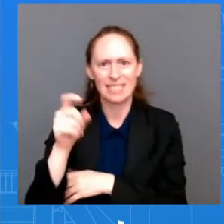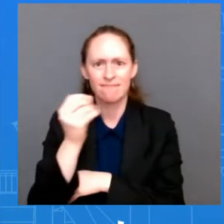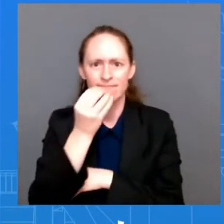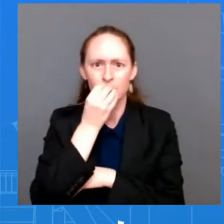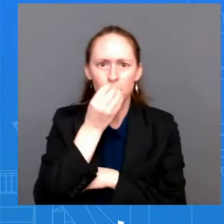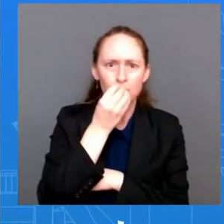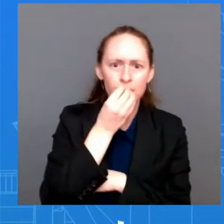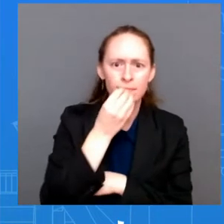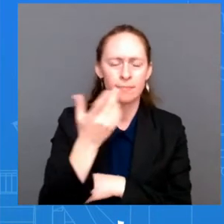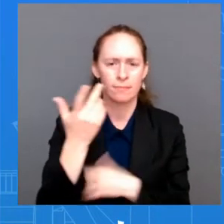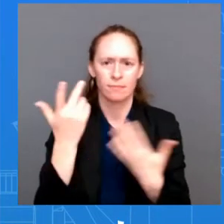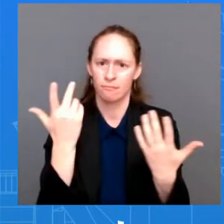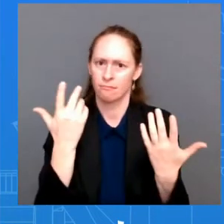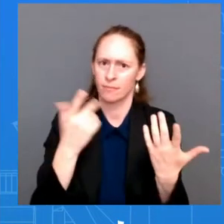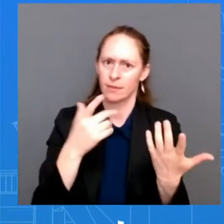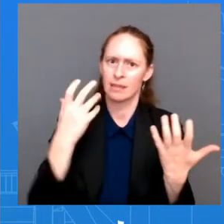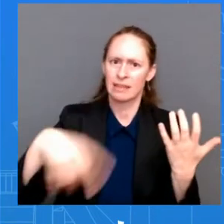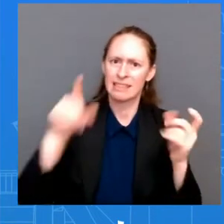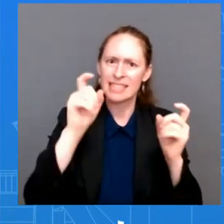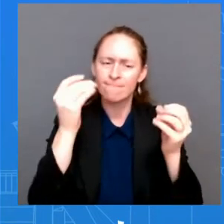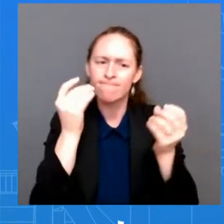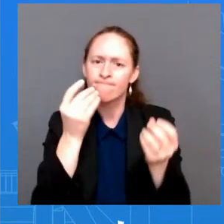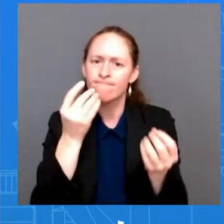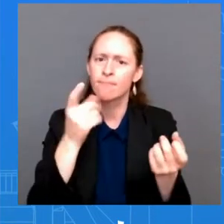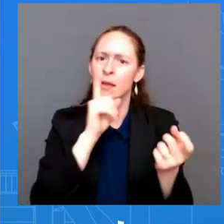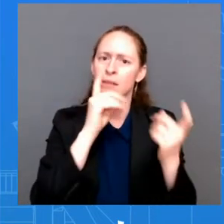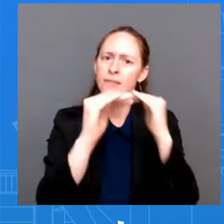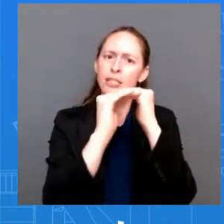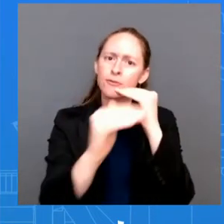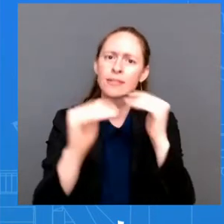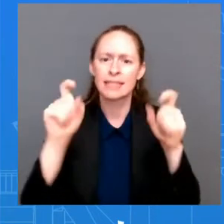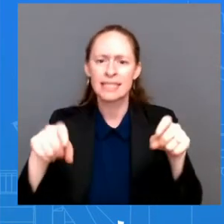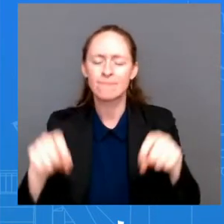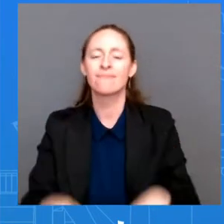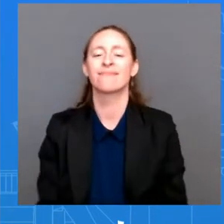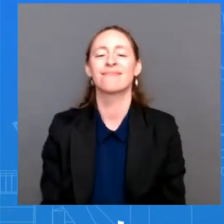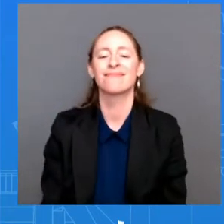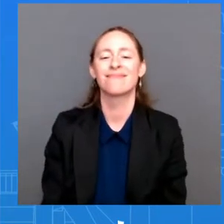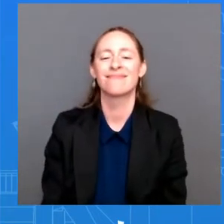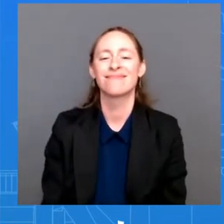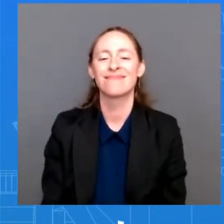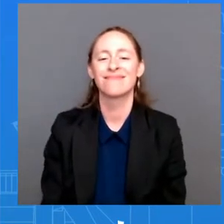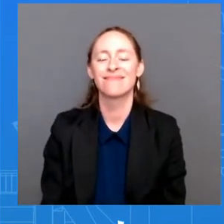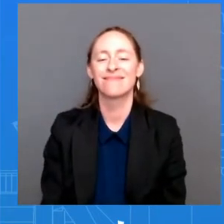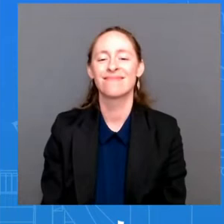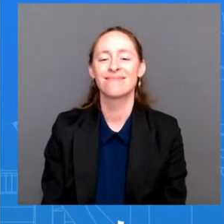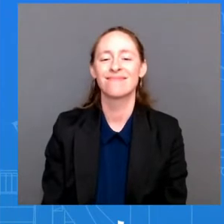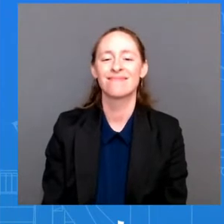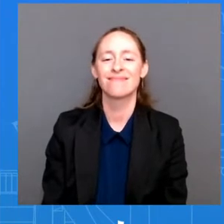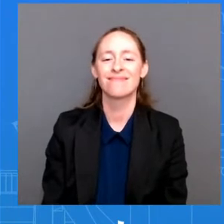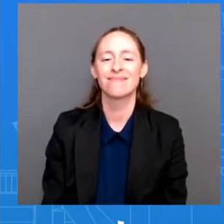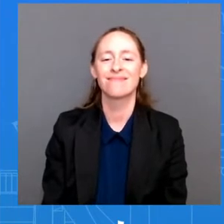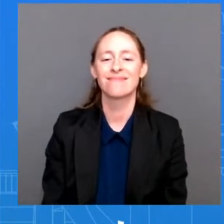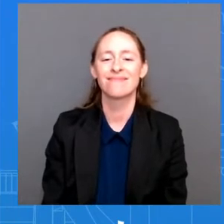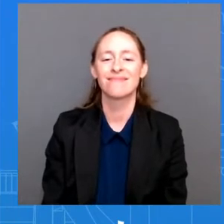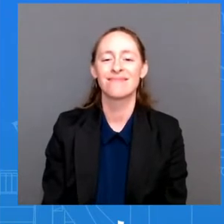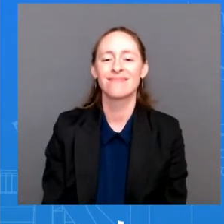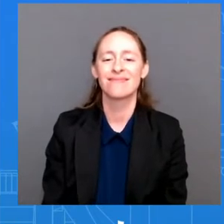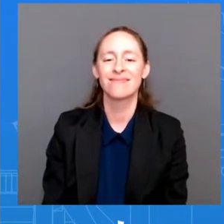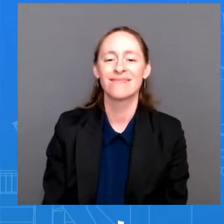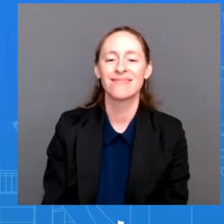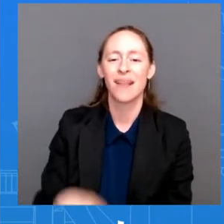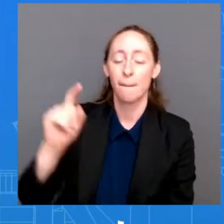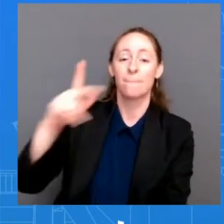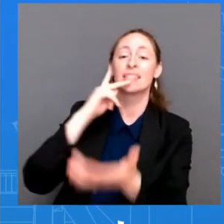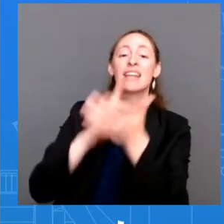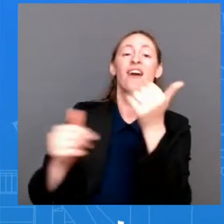Also on Ukraine today, National Security Advisor Jake Sullivan and Secretary of State Tony Blinken and the chairman of the Joint Chiefs of Staff General Mark